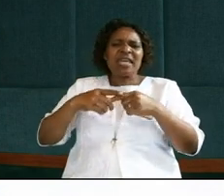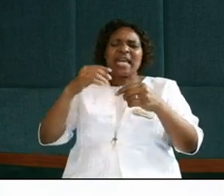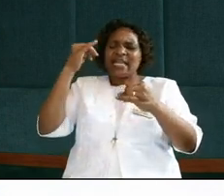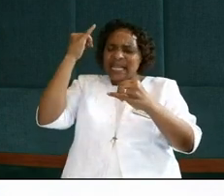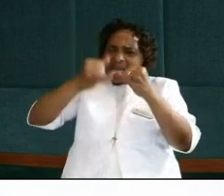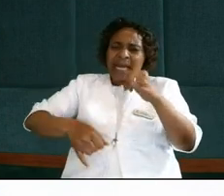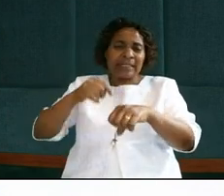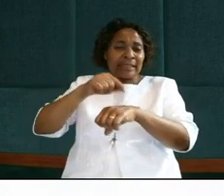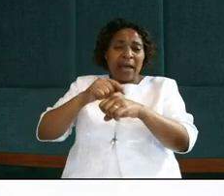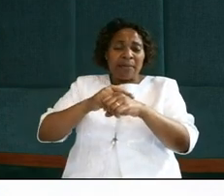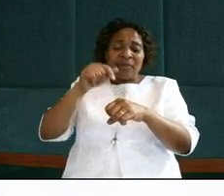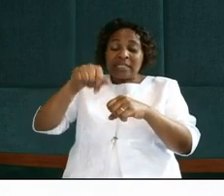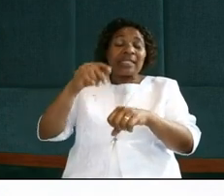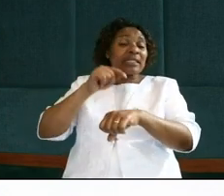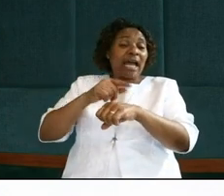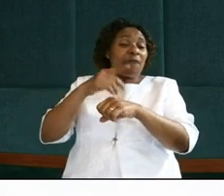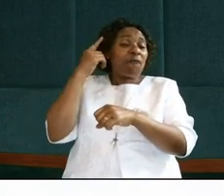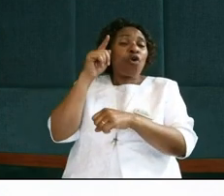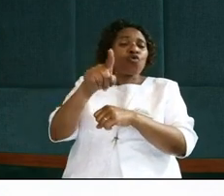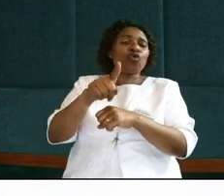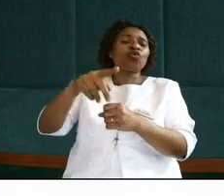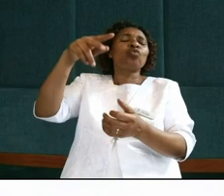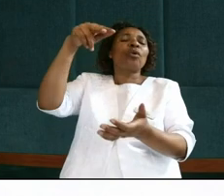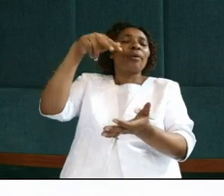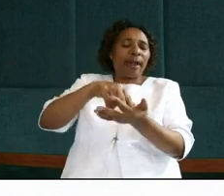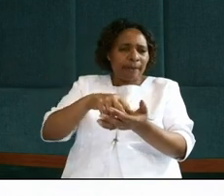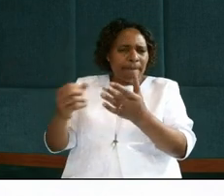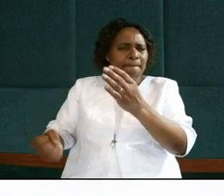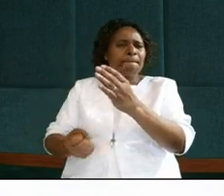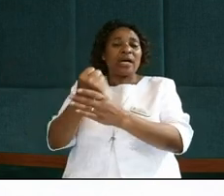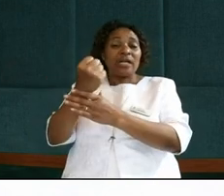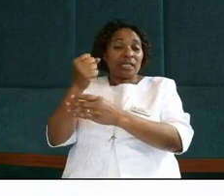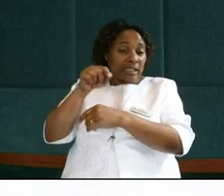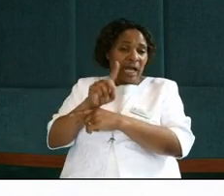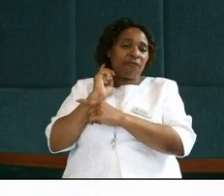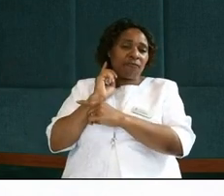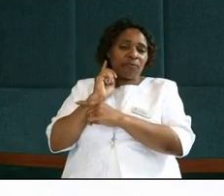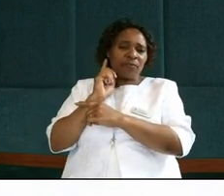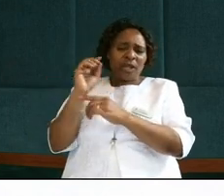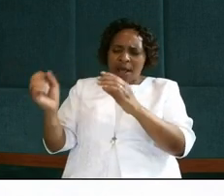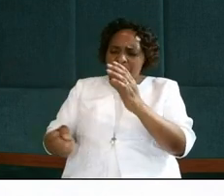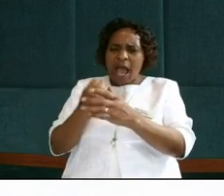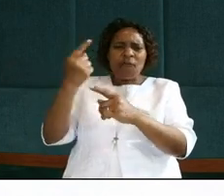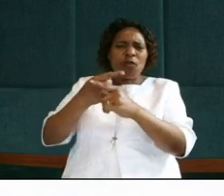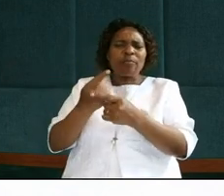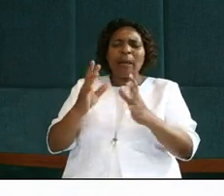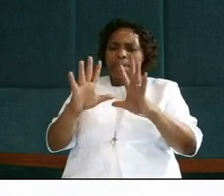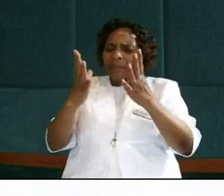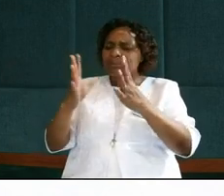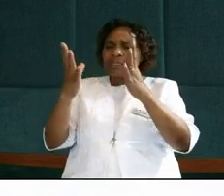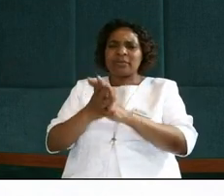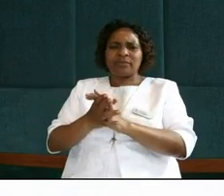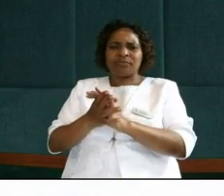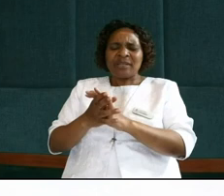eternity, this is a time for you to rise from your supper, rise from the feast, rise